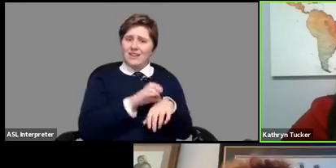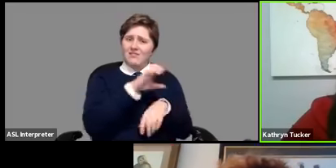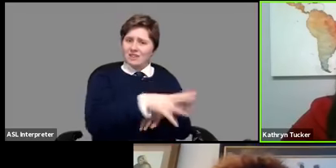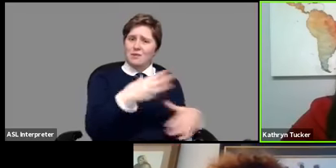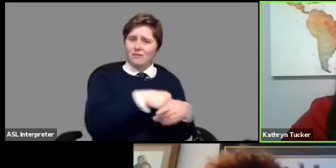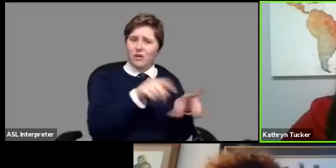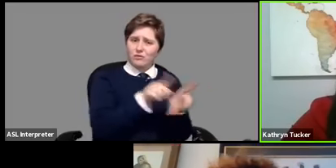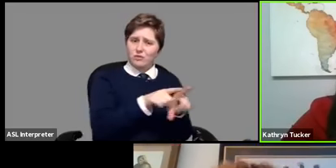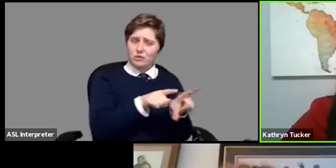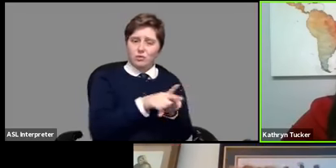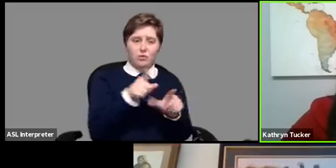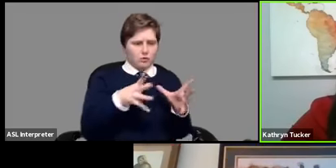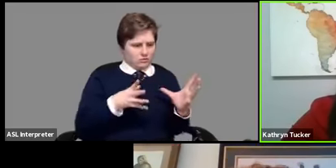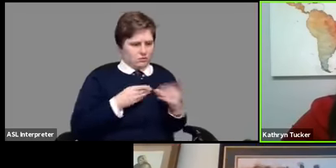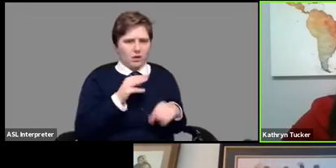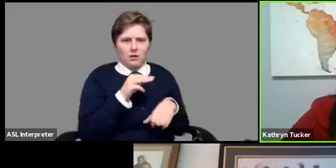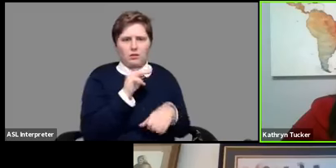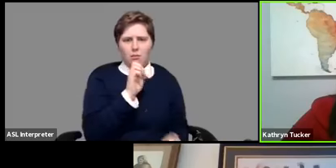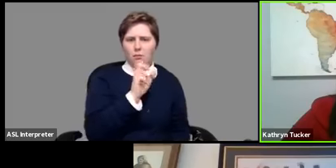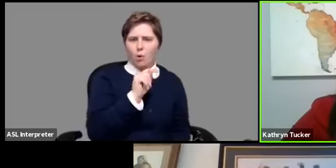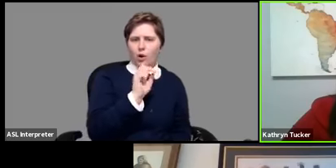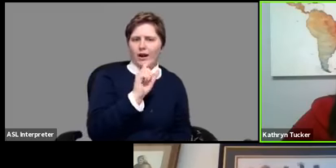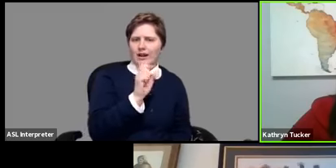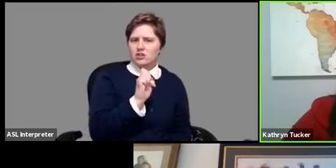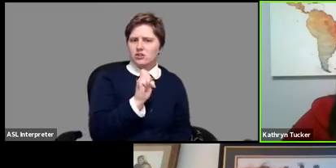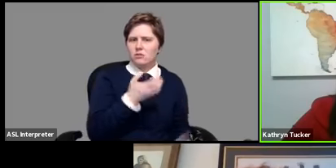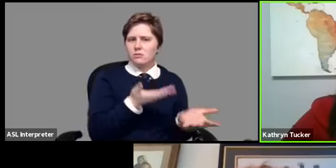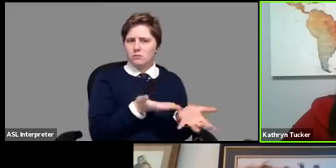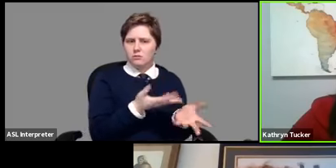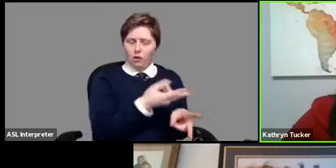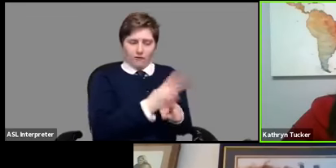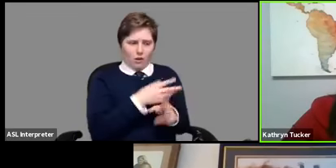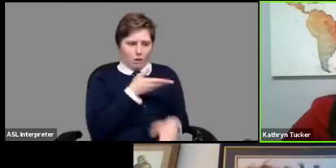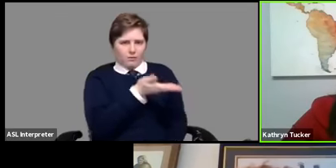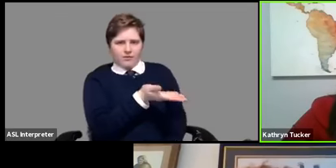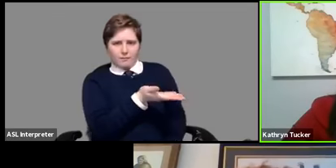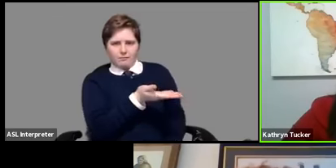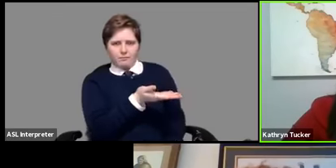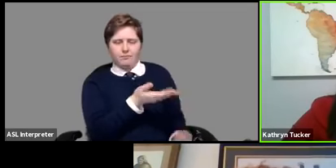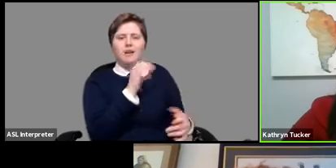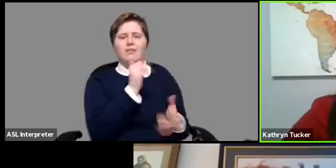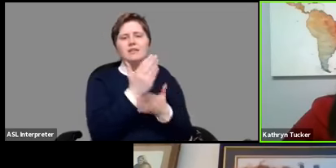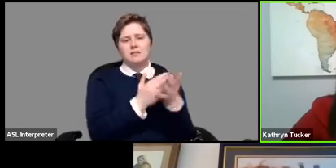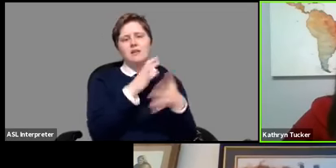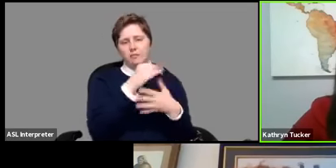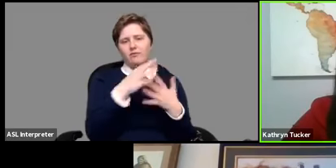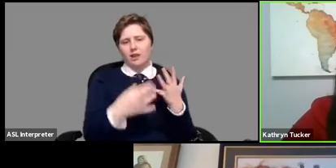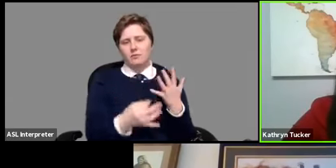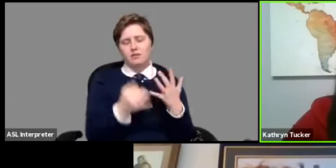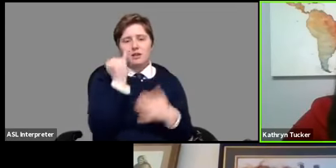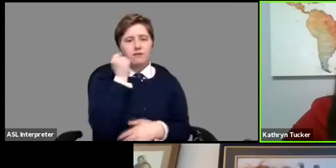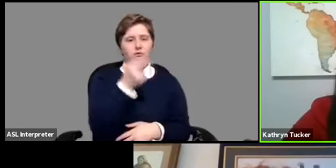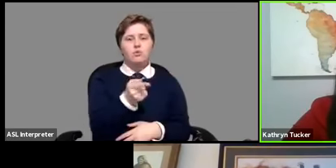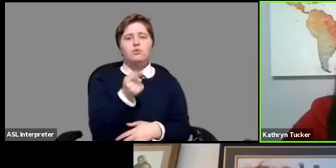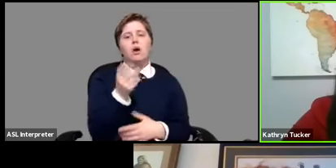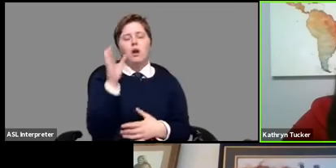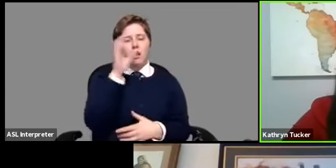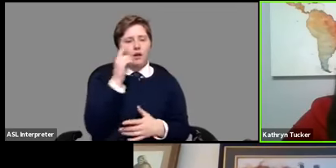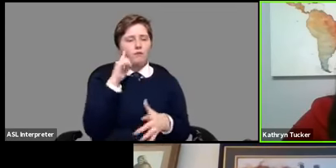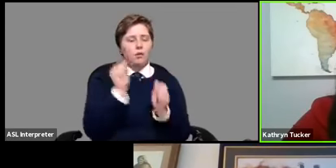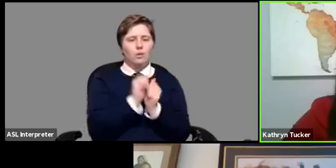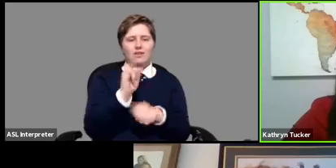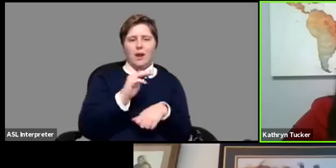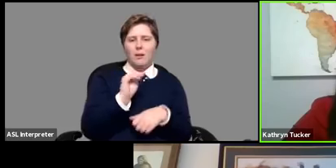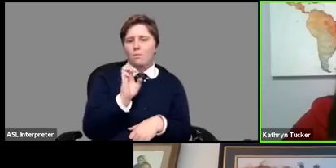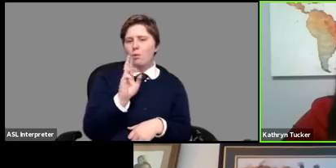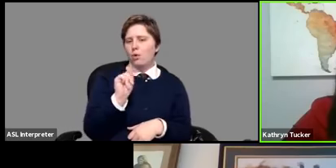since you've taken out the mortgage with them so that's why i um those are some of the options if you're looking for with your mortgage